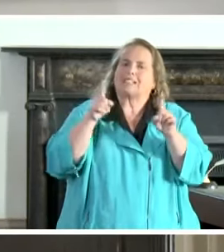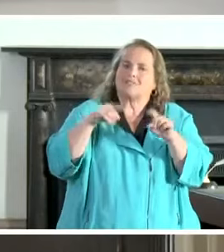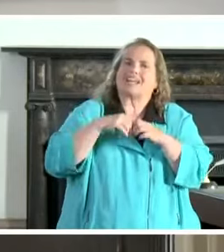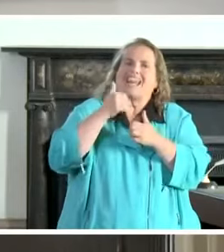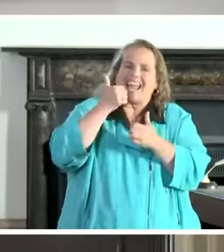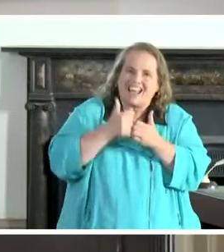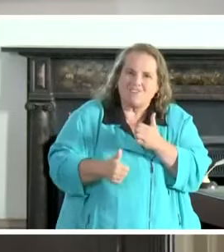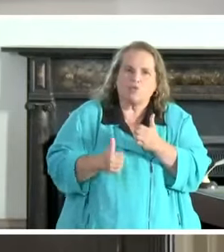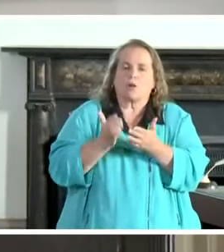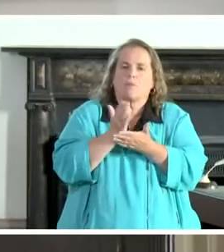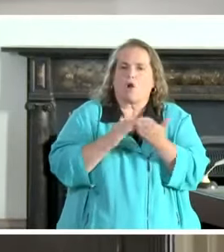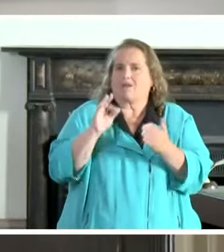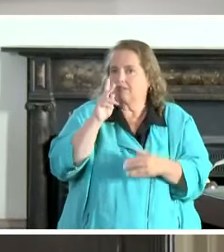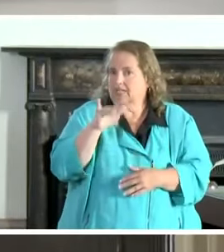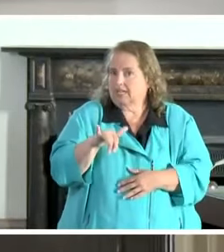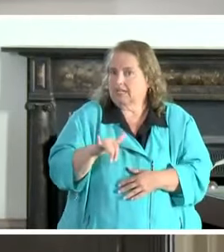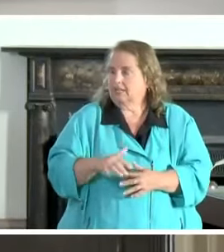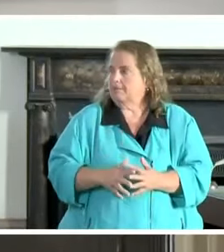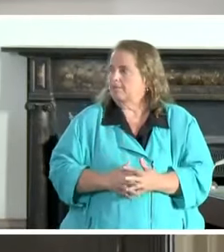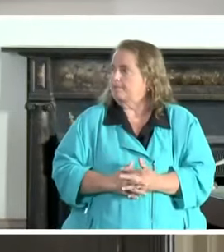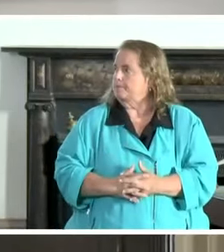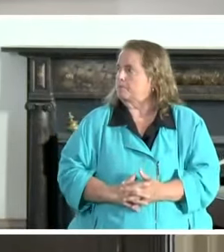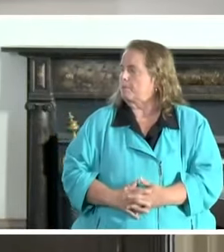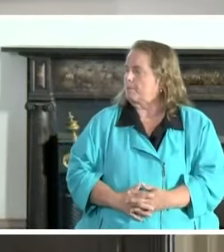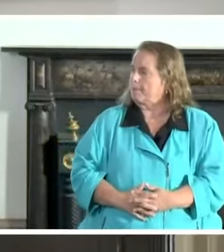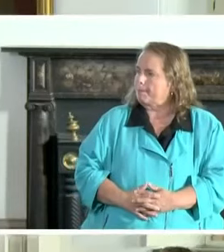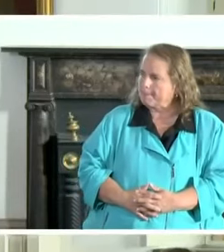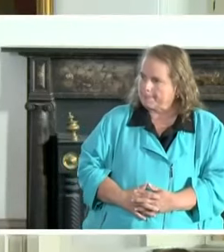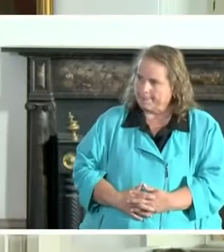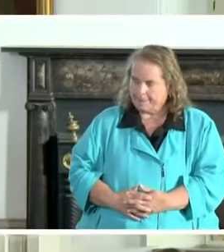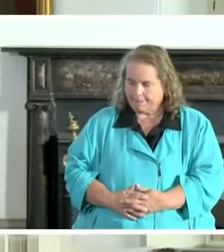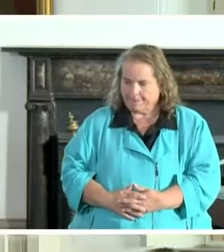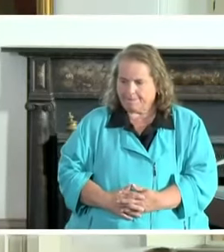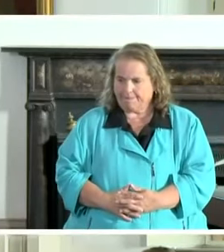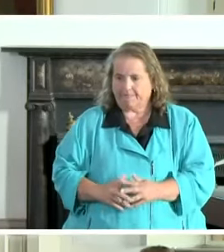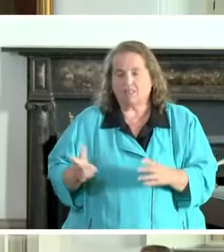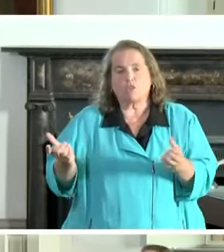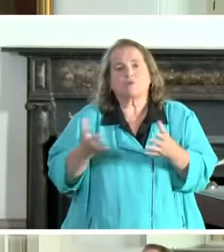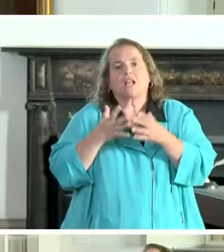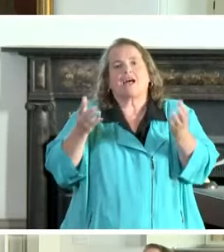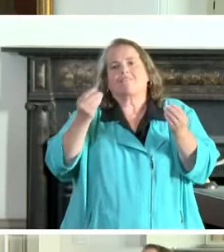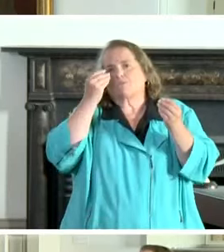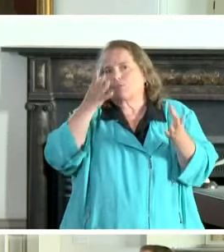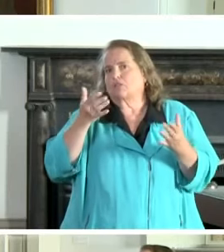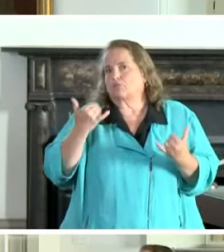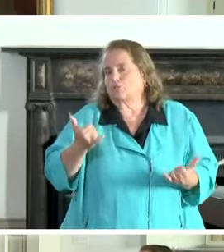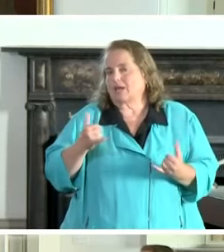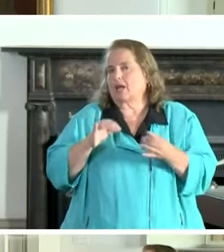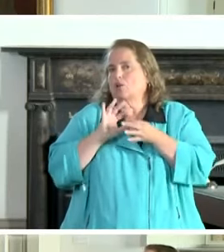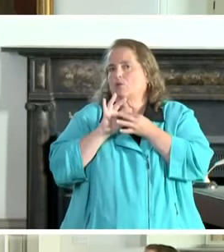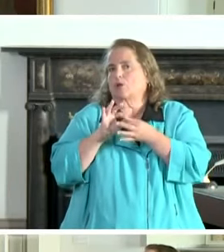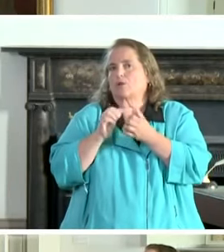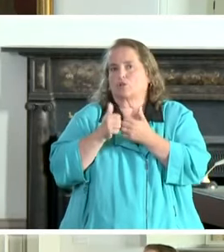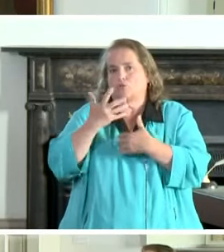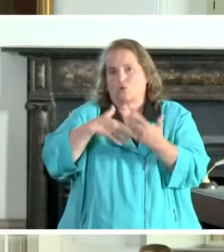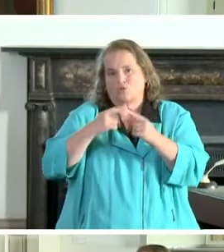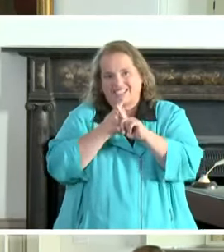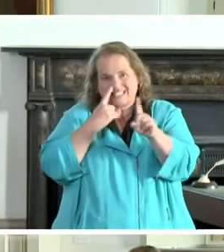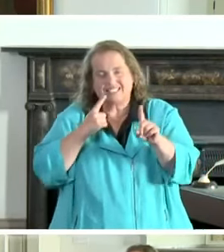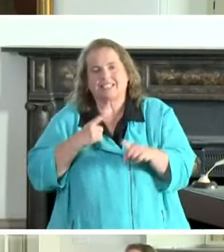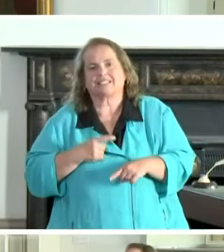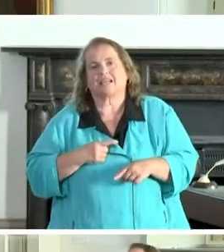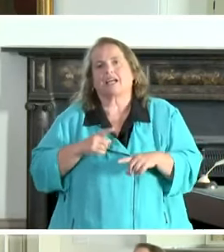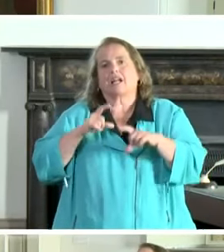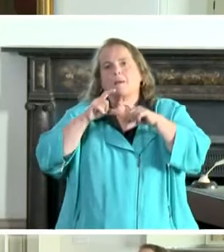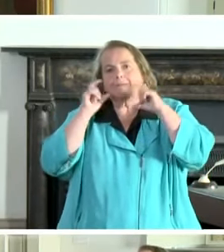corner of Kentucky. Yes, ma'am. I've heard a lot of information released today related to social distancing and masks and stuff